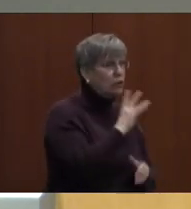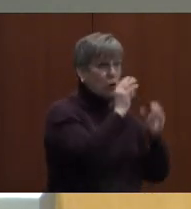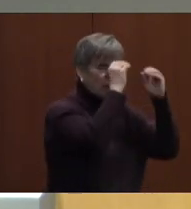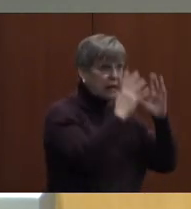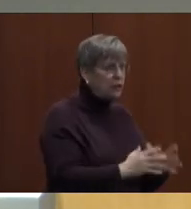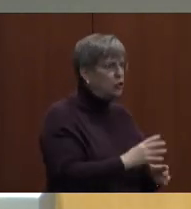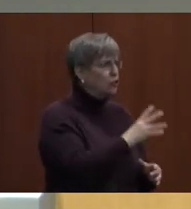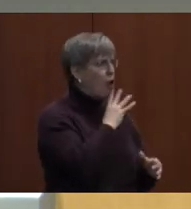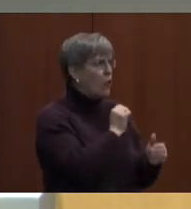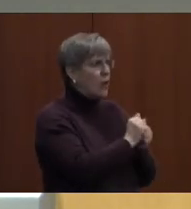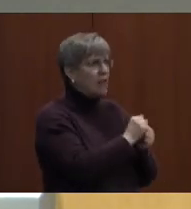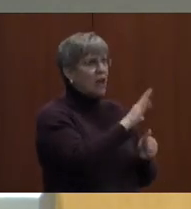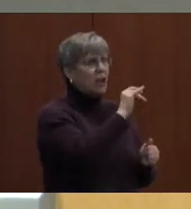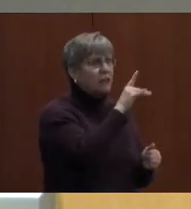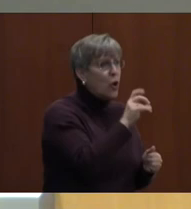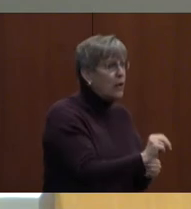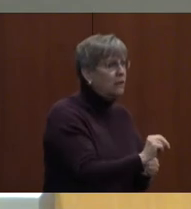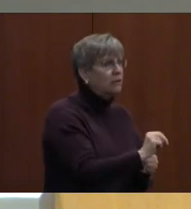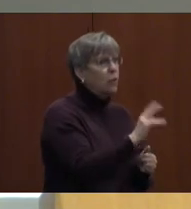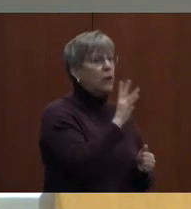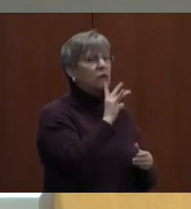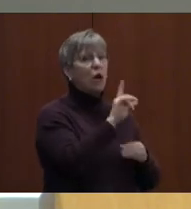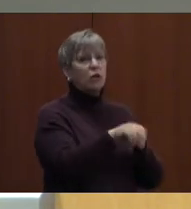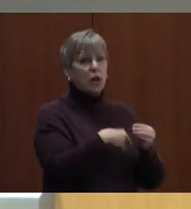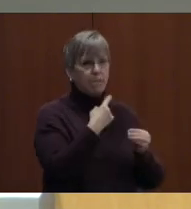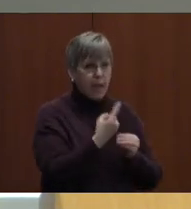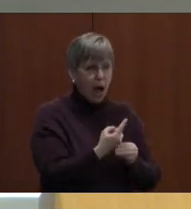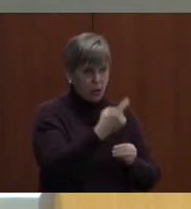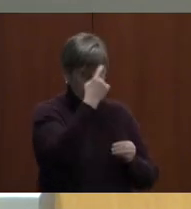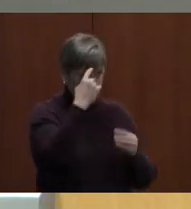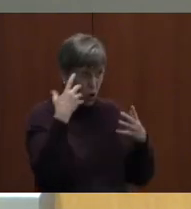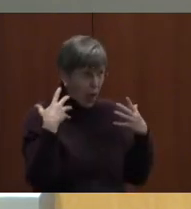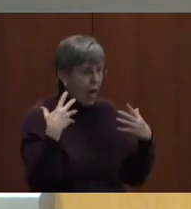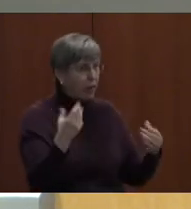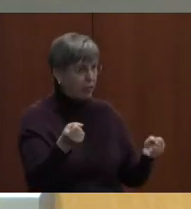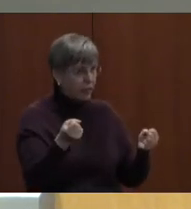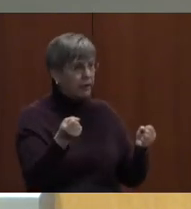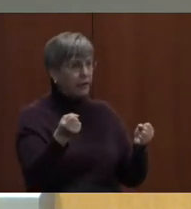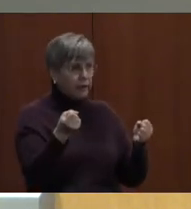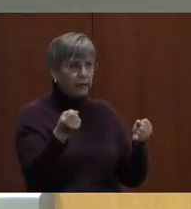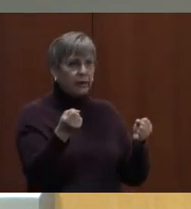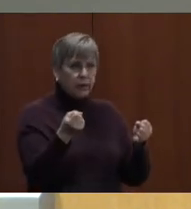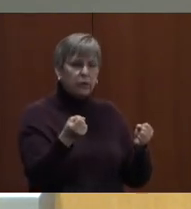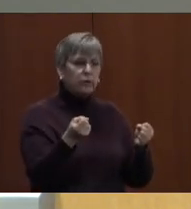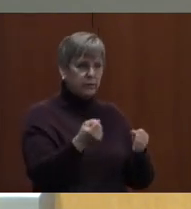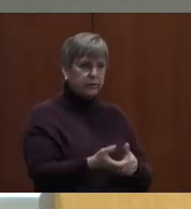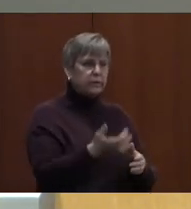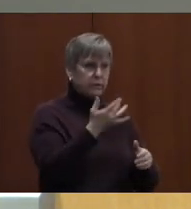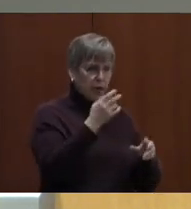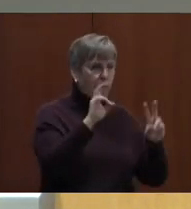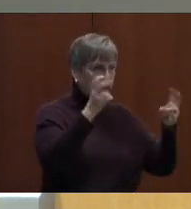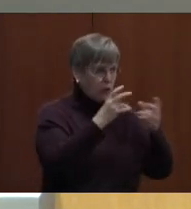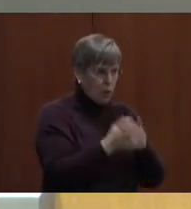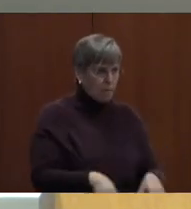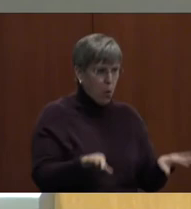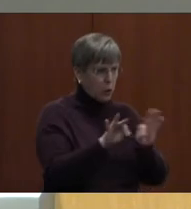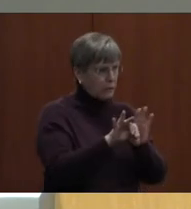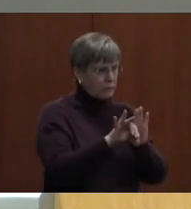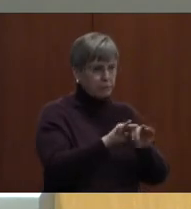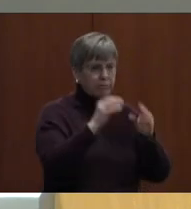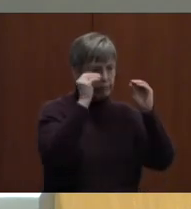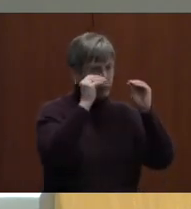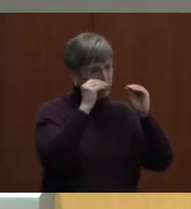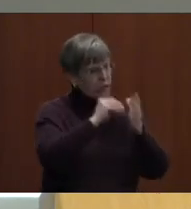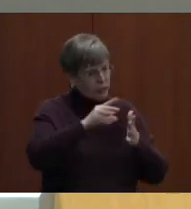custodians. We talked about bullying and we talked about mental health. It's two very much loved topics. Students love discussing about those.